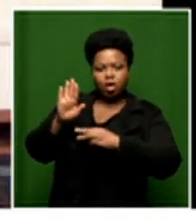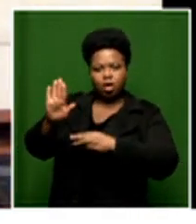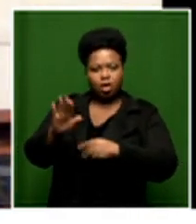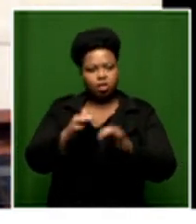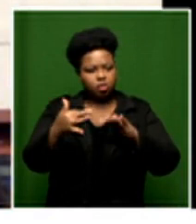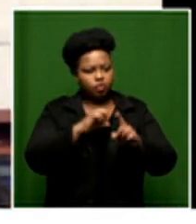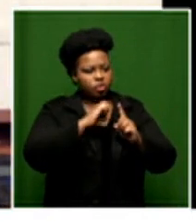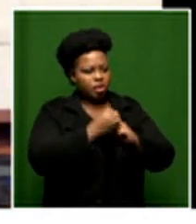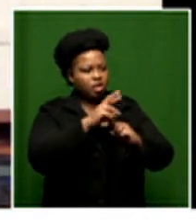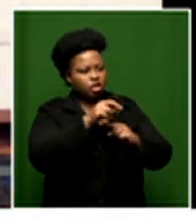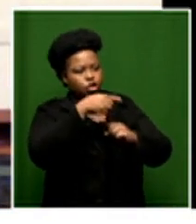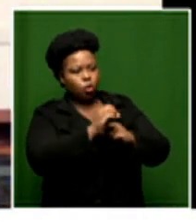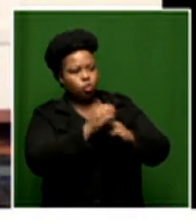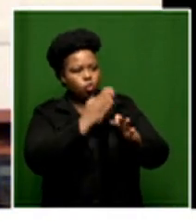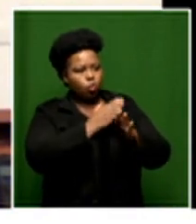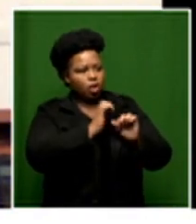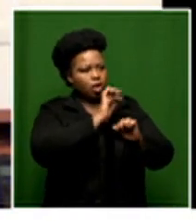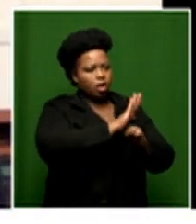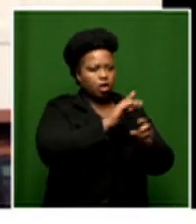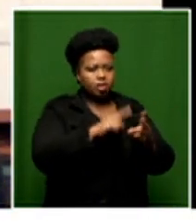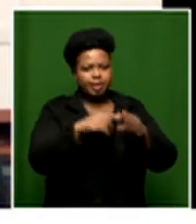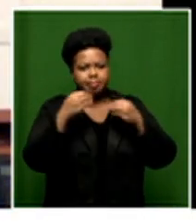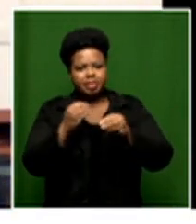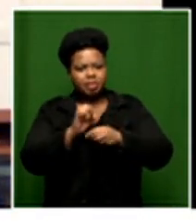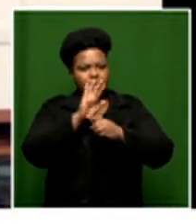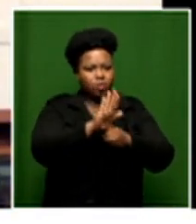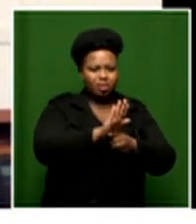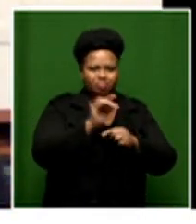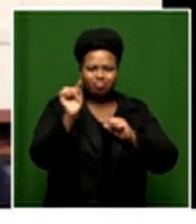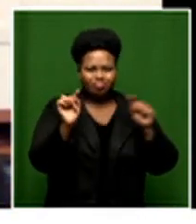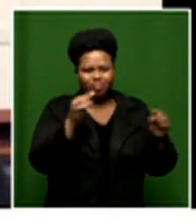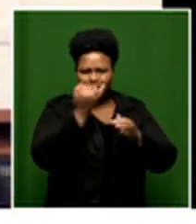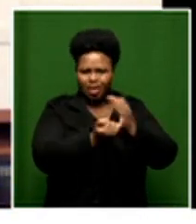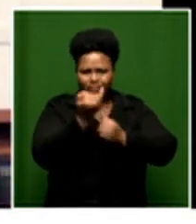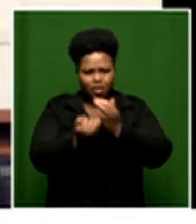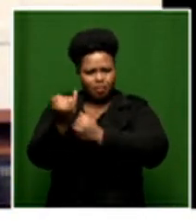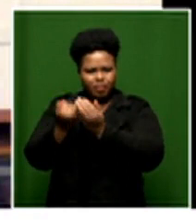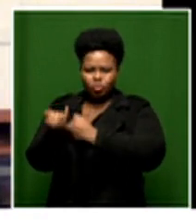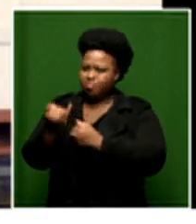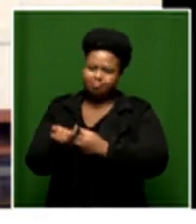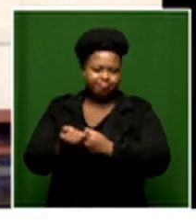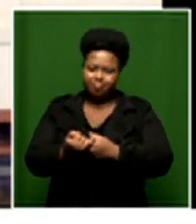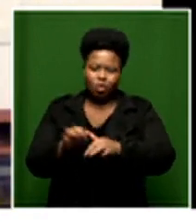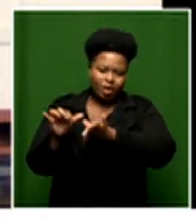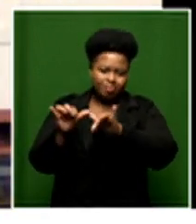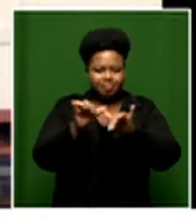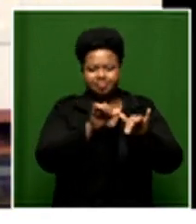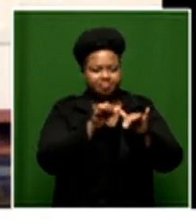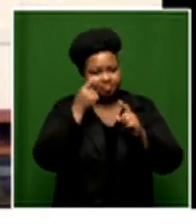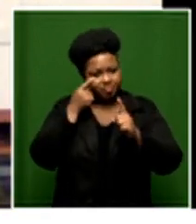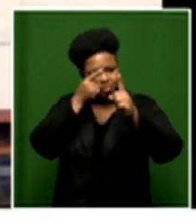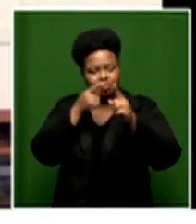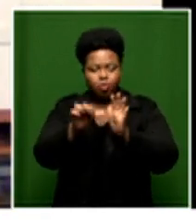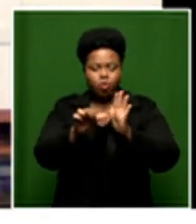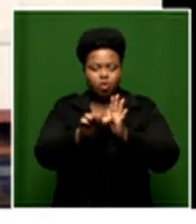society doing another uh corporates doing a different thing and now more than ever i think the idea of having a common goal is